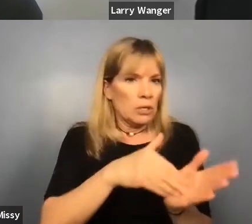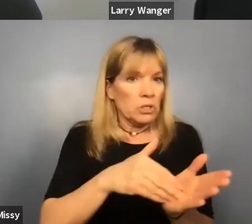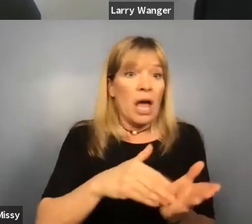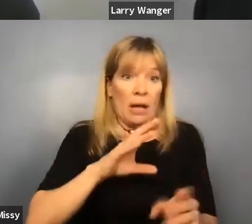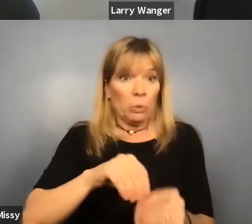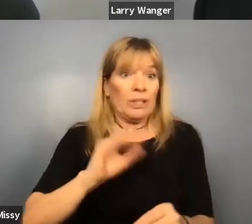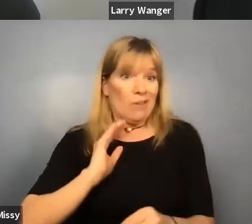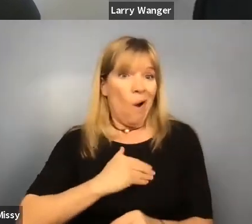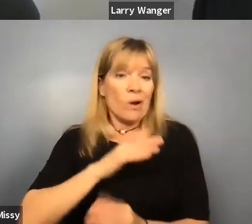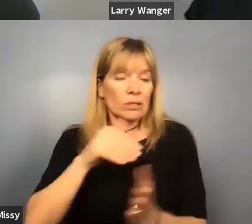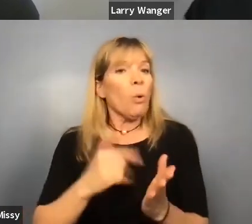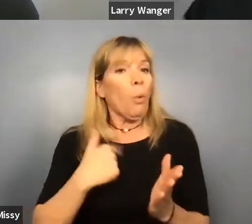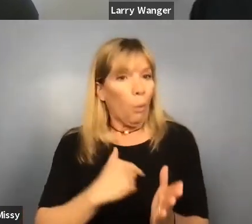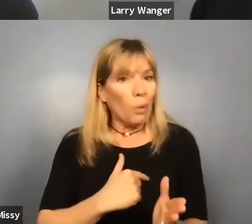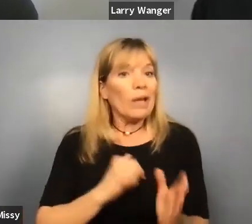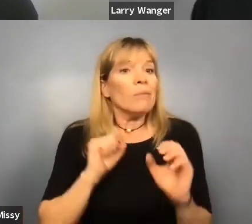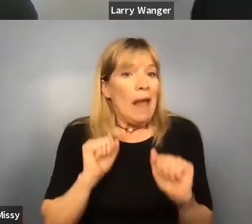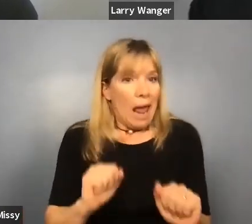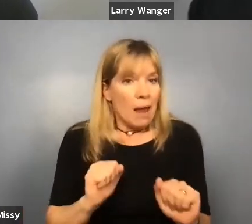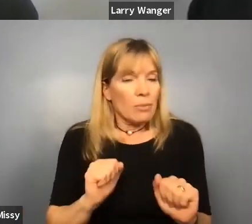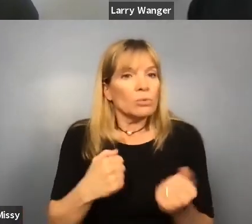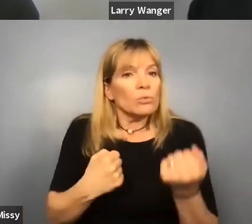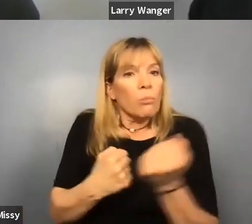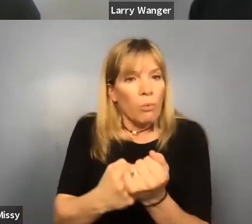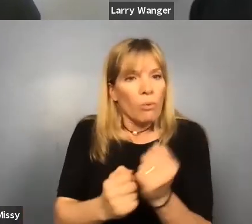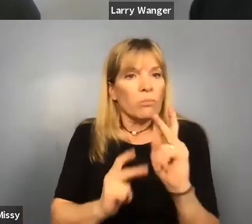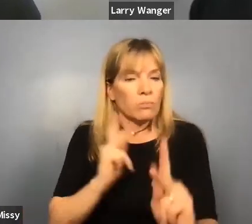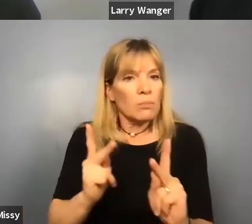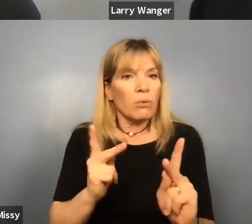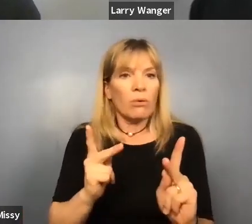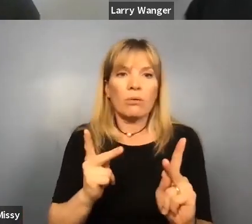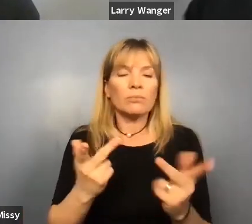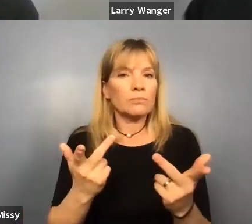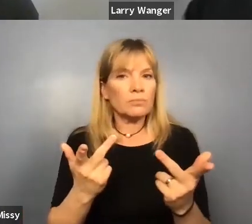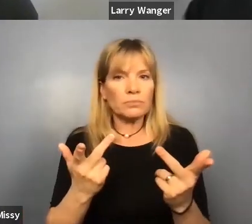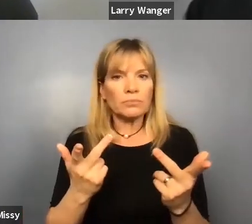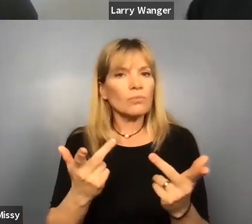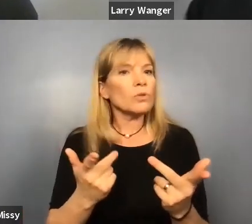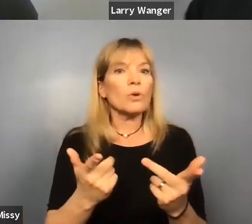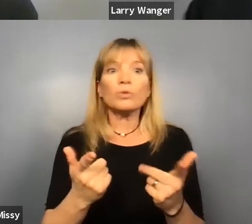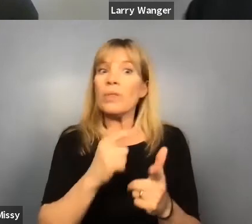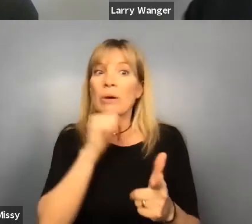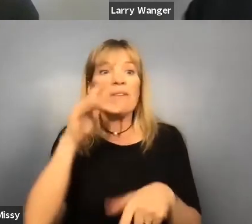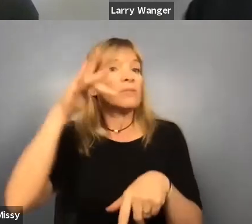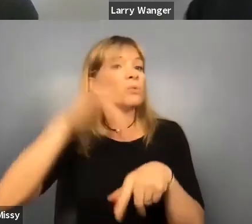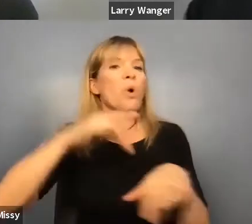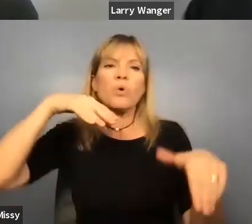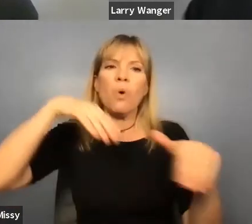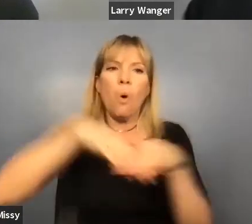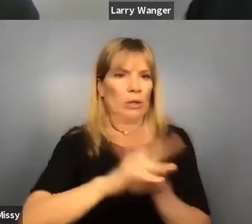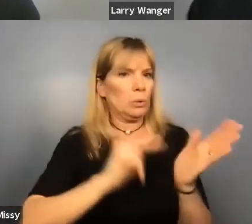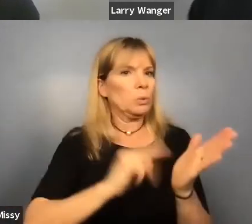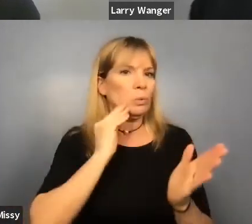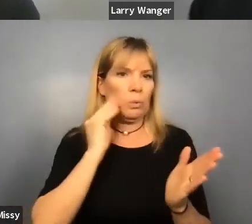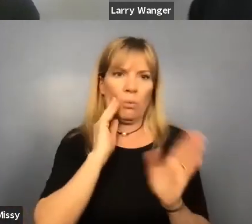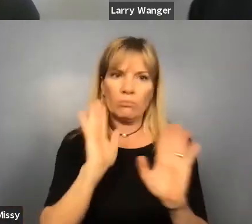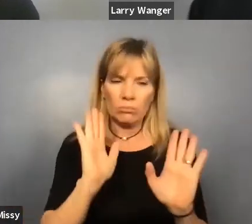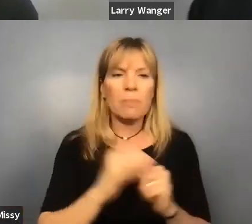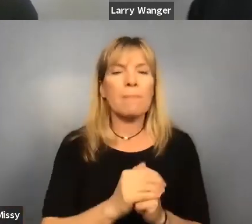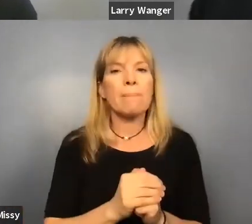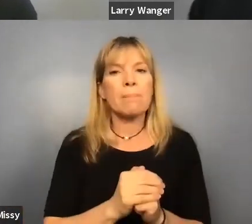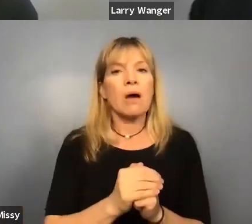ourselves, have been able to support people from ever having to enter the doors of a nursing facility, um,